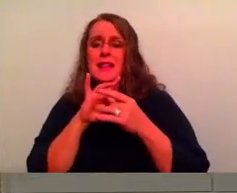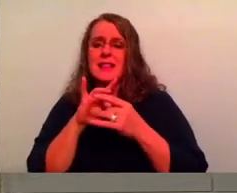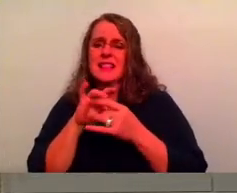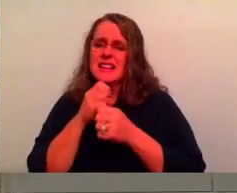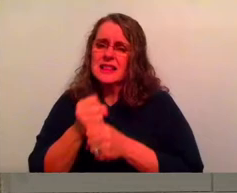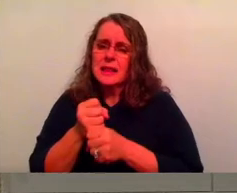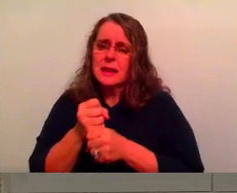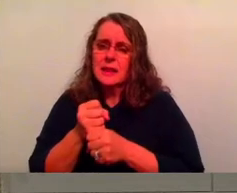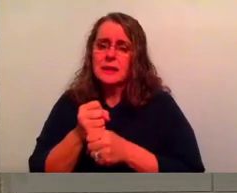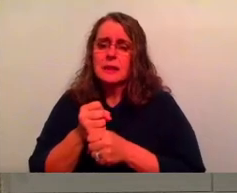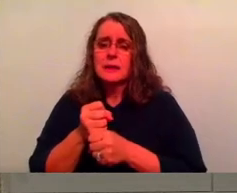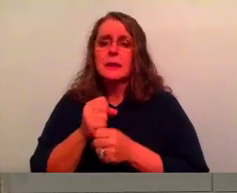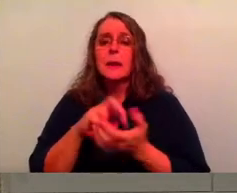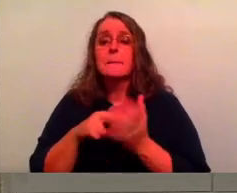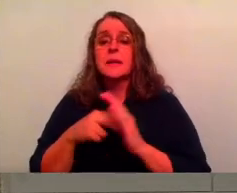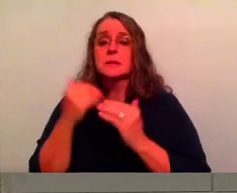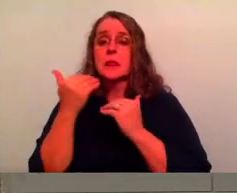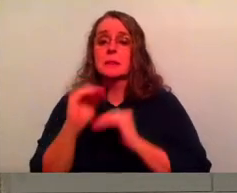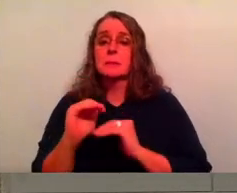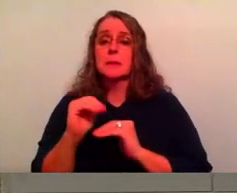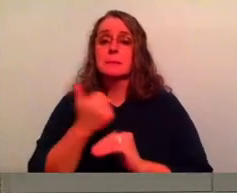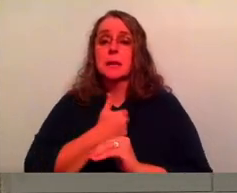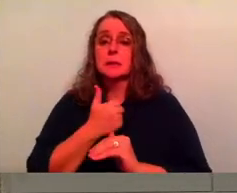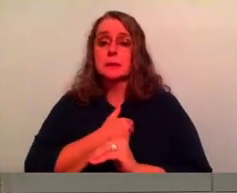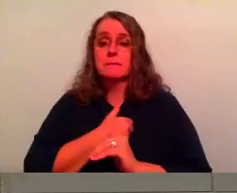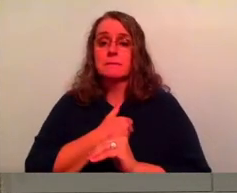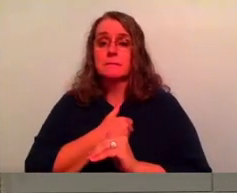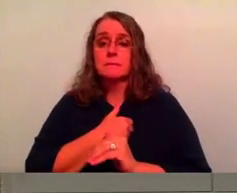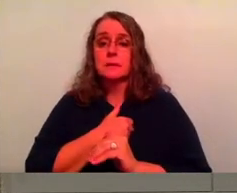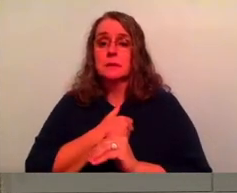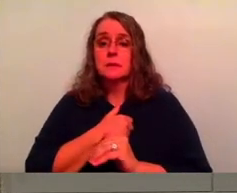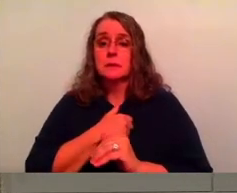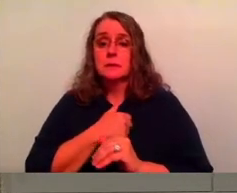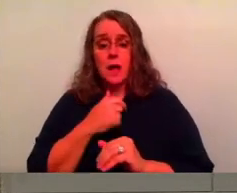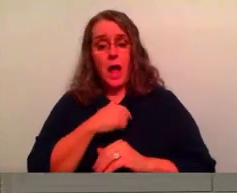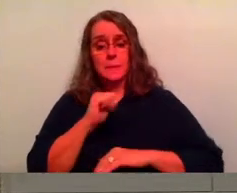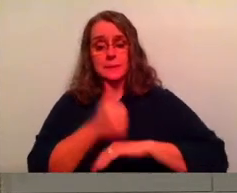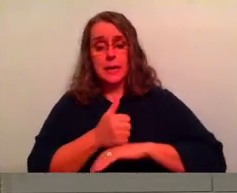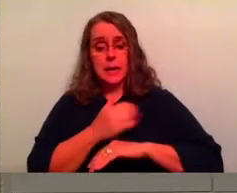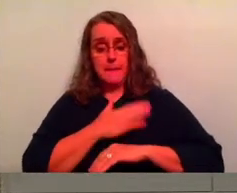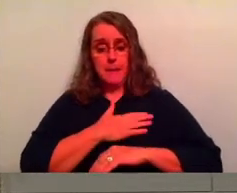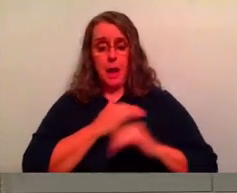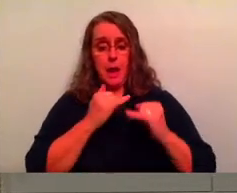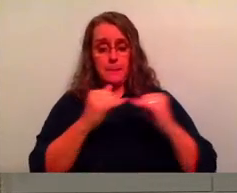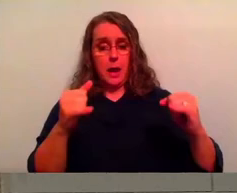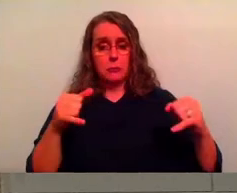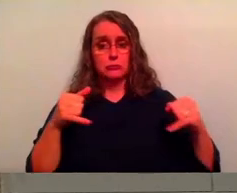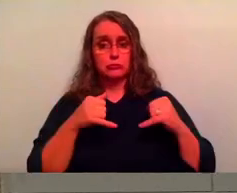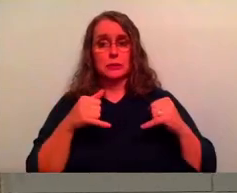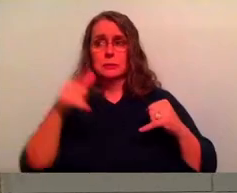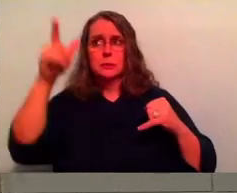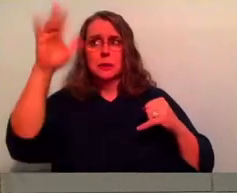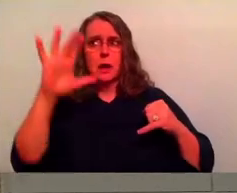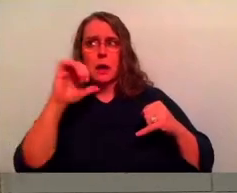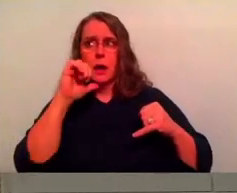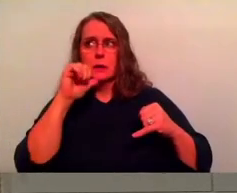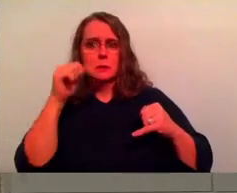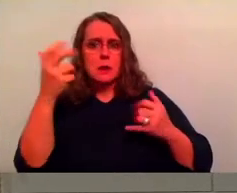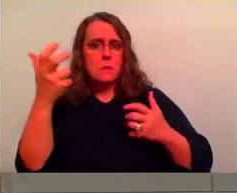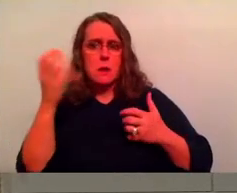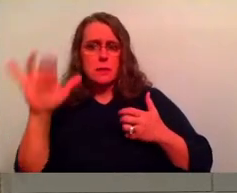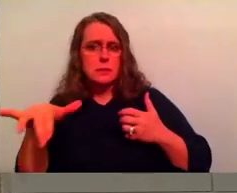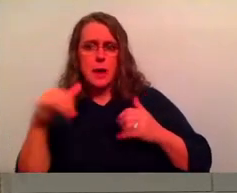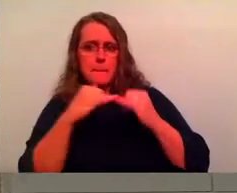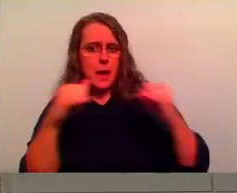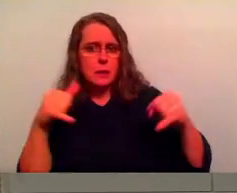ourselves. We're putting up boundaries for ourselves that maybe God didn't intend for us to have in our lives. Like again, the good enough conversation